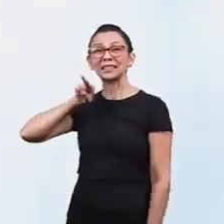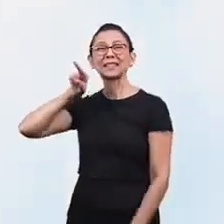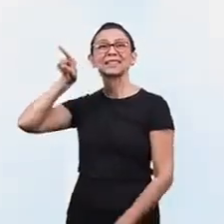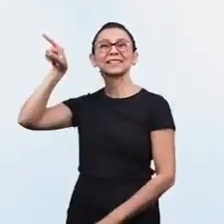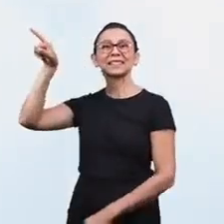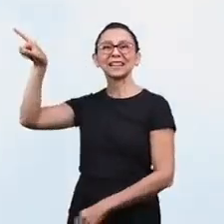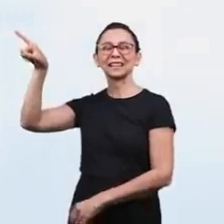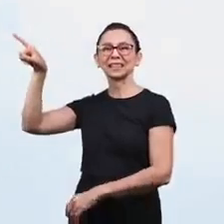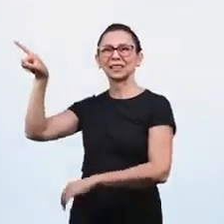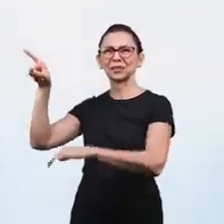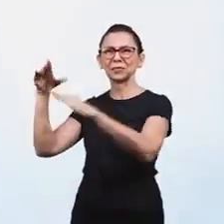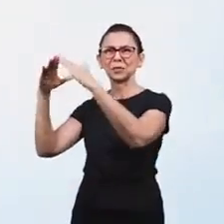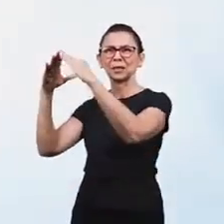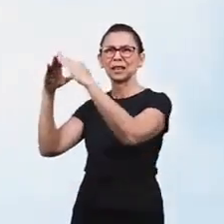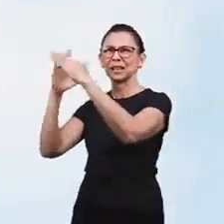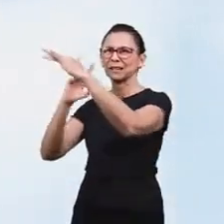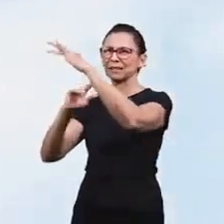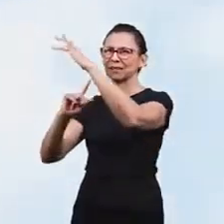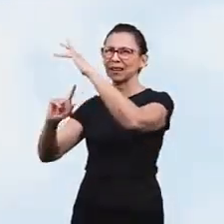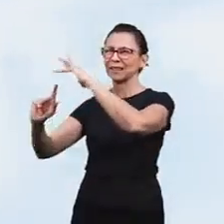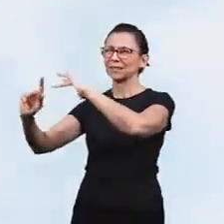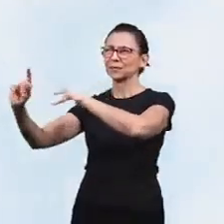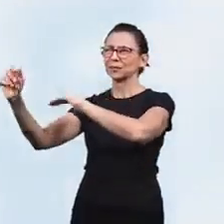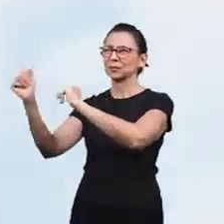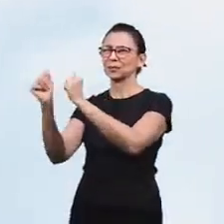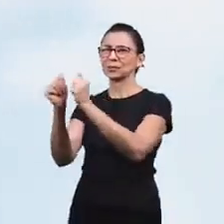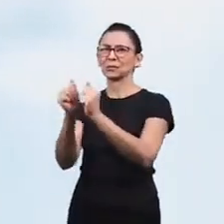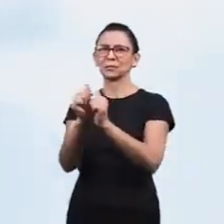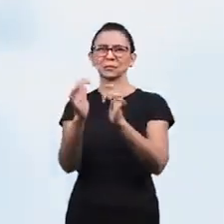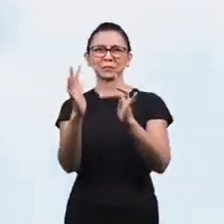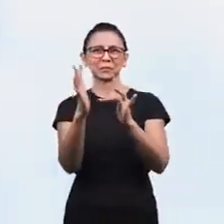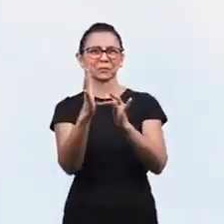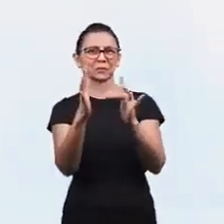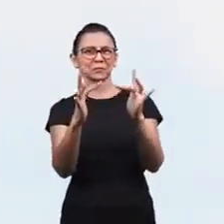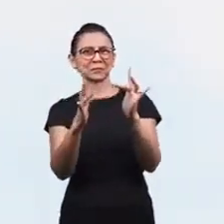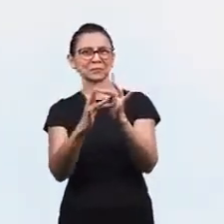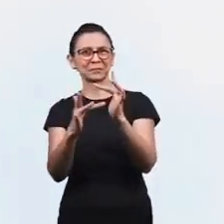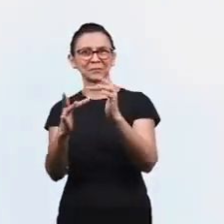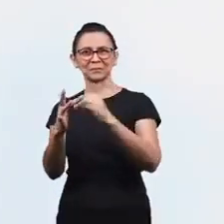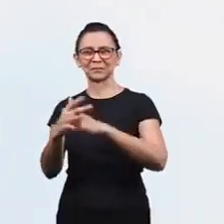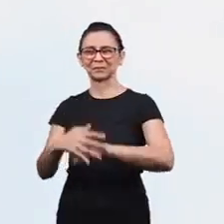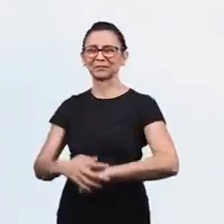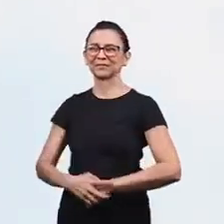In heaven. In heaven, I want to live with Jesus.